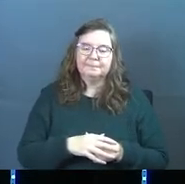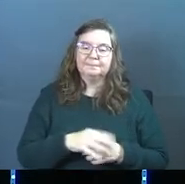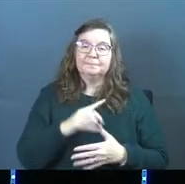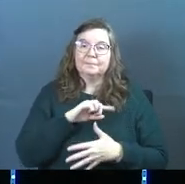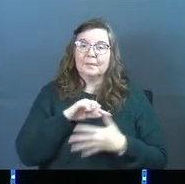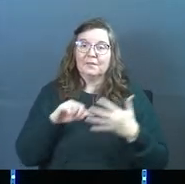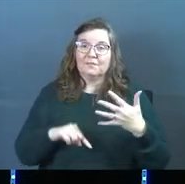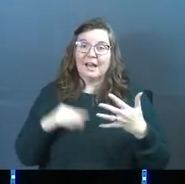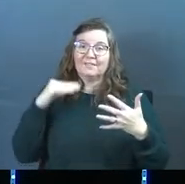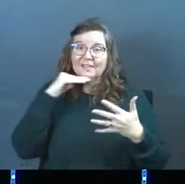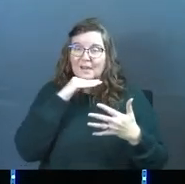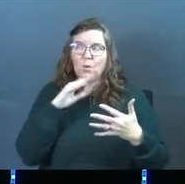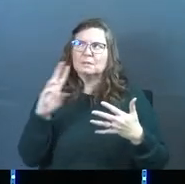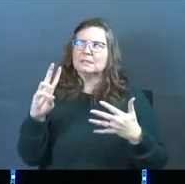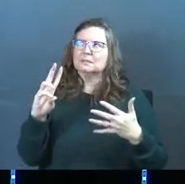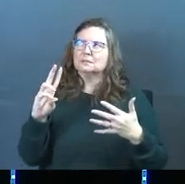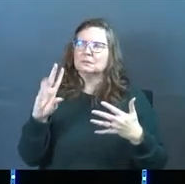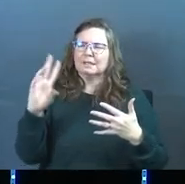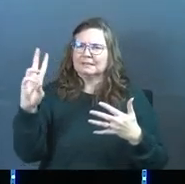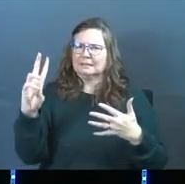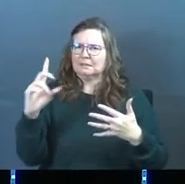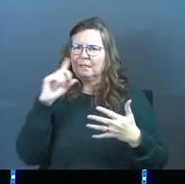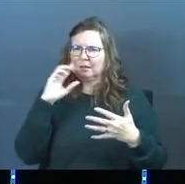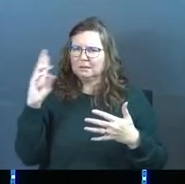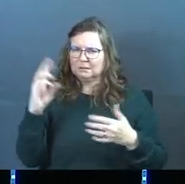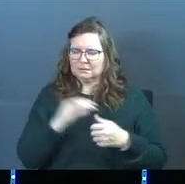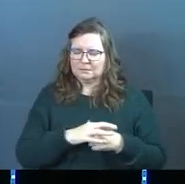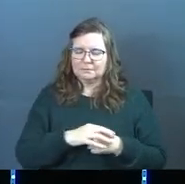Here's five lies. Or is it six? Actually, it's six.